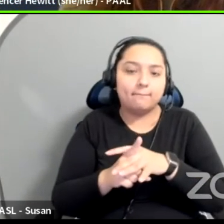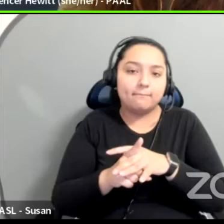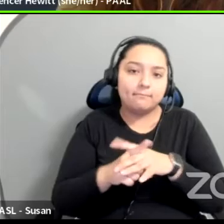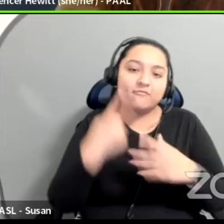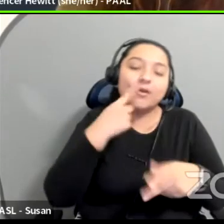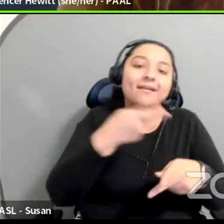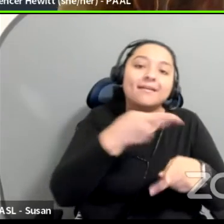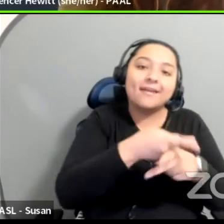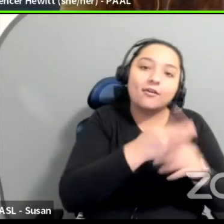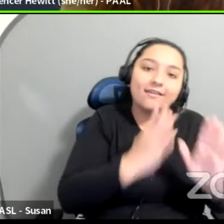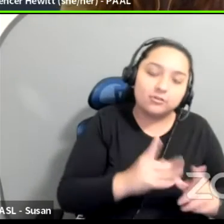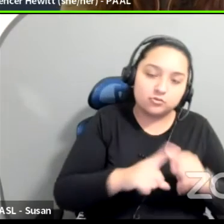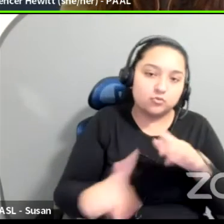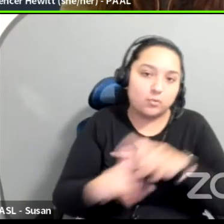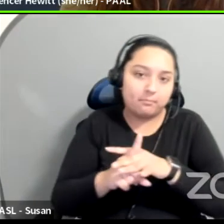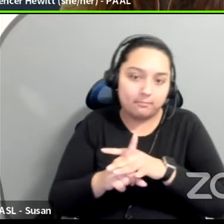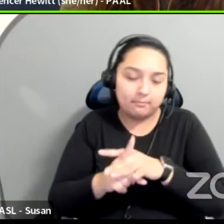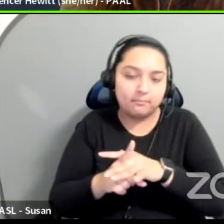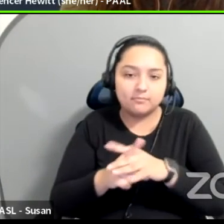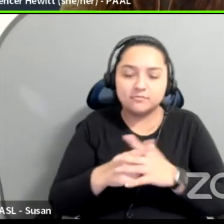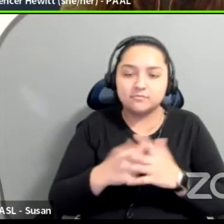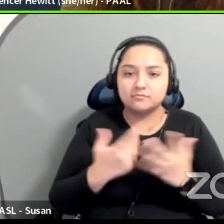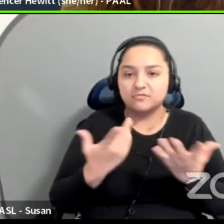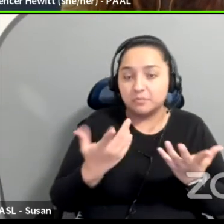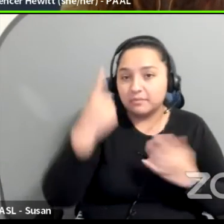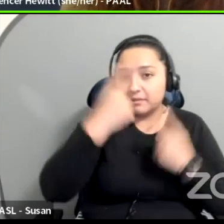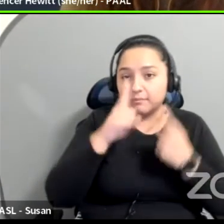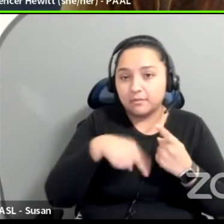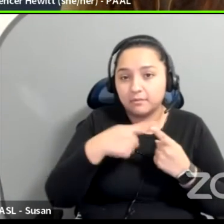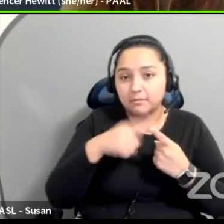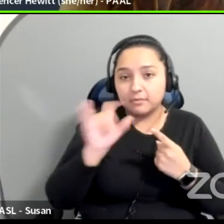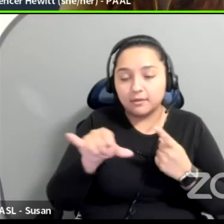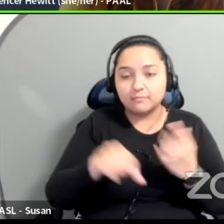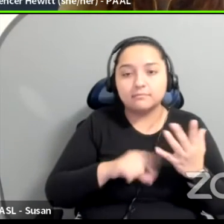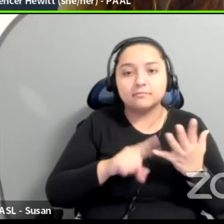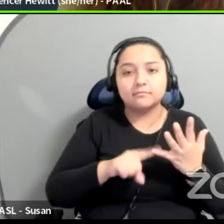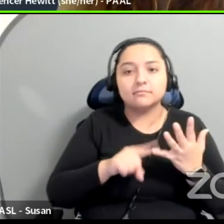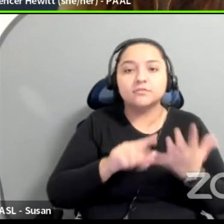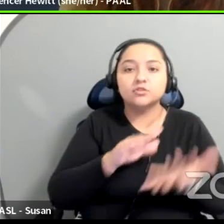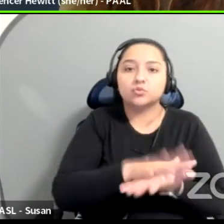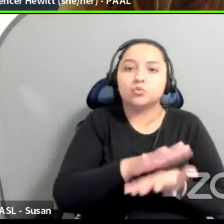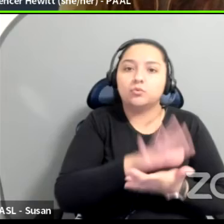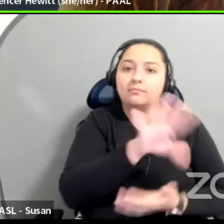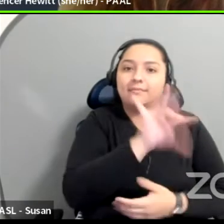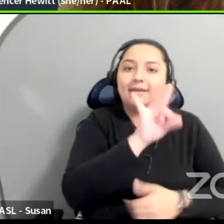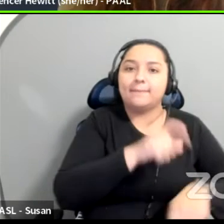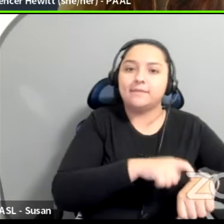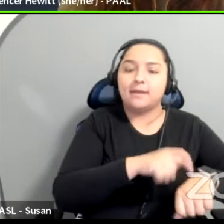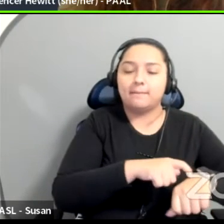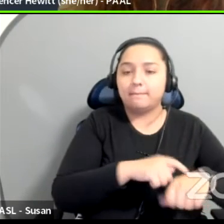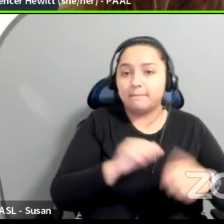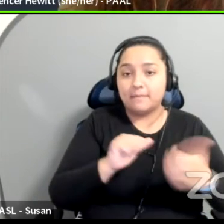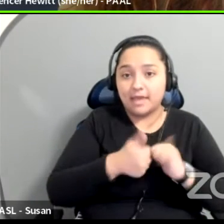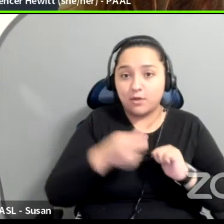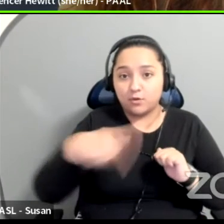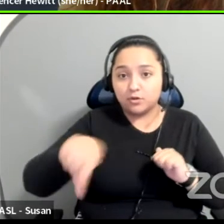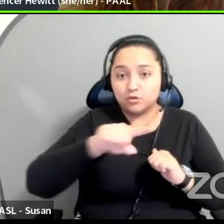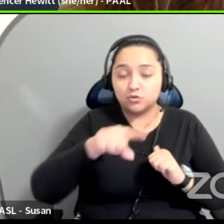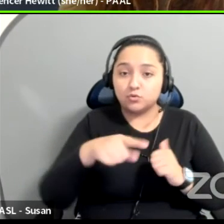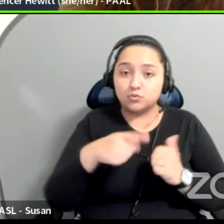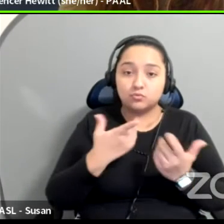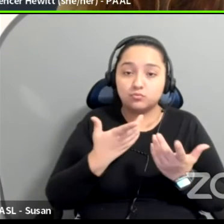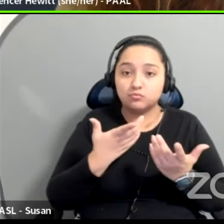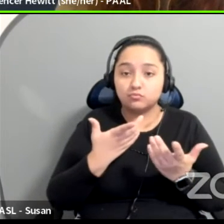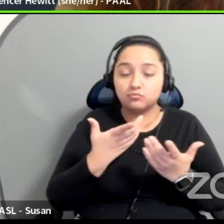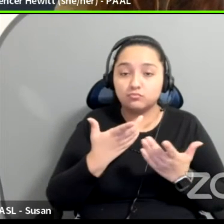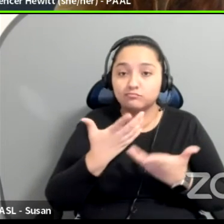what are we asking of folks, um, on those days, five school pickup times, how are you navigating school pickup times or